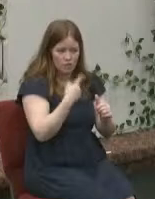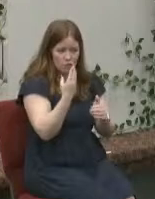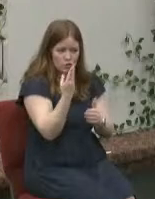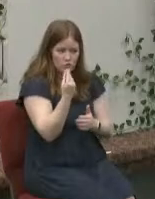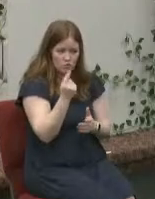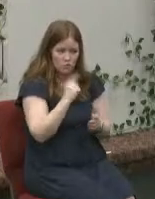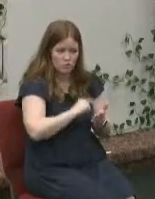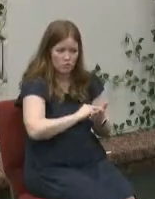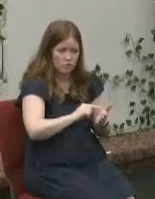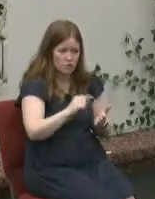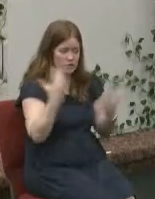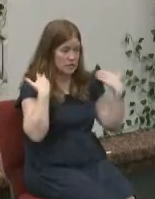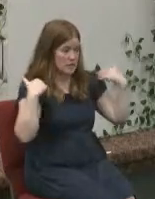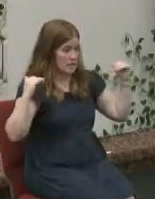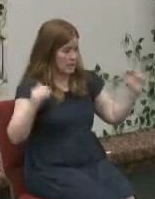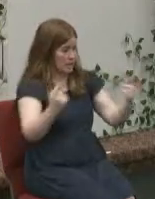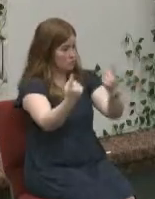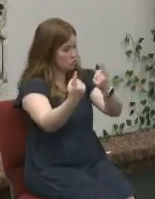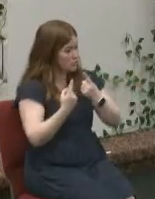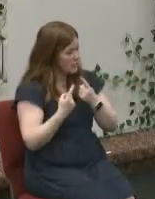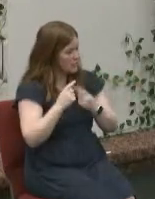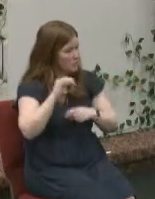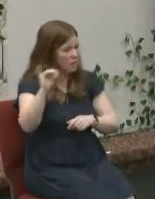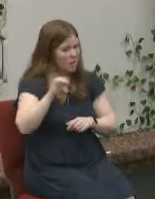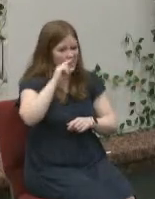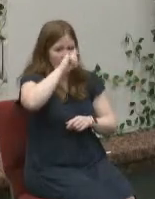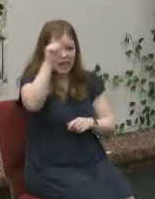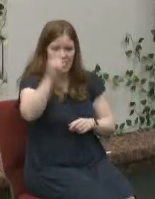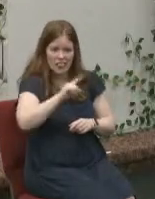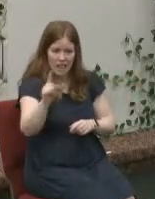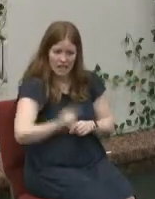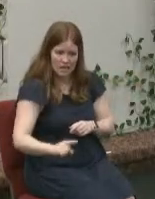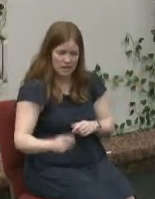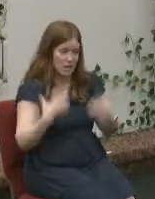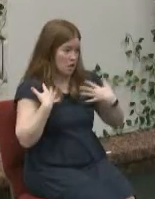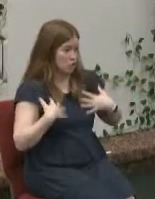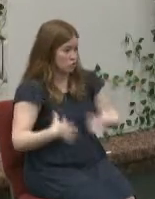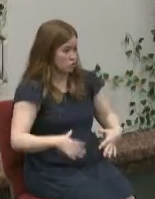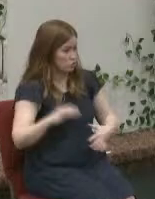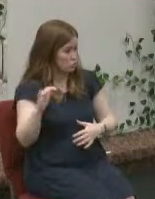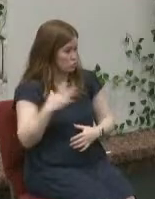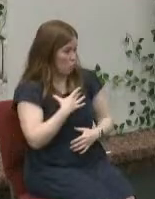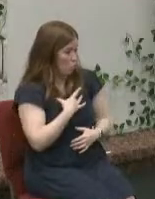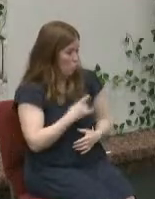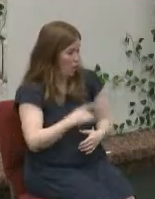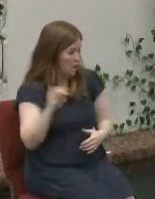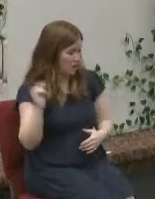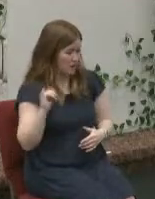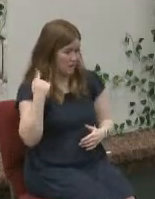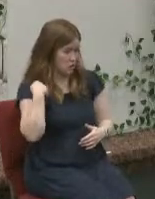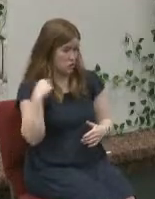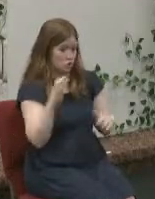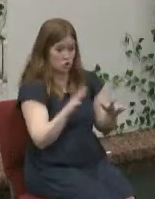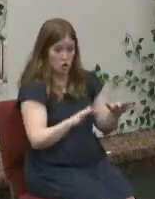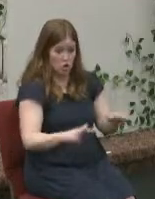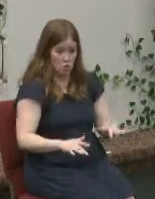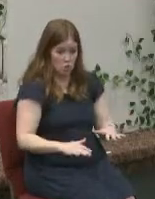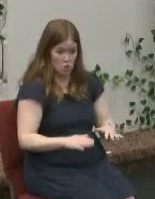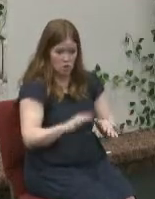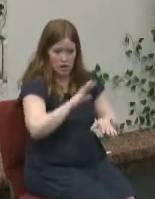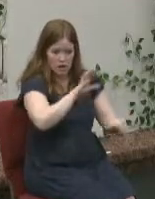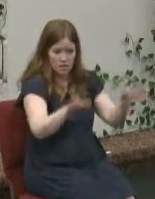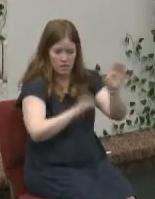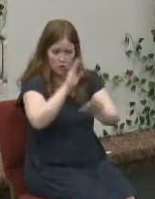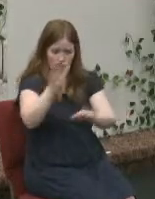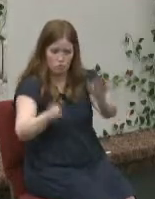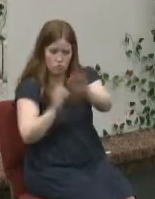and his appearance was like lightning his clothes were as white as snow and then it says that he rolled the stone away